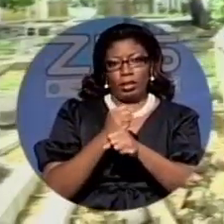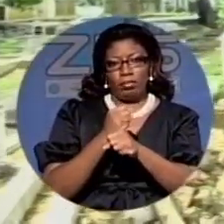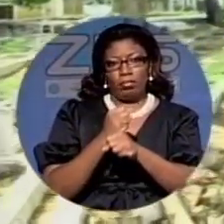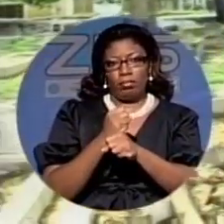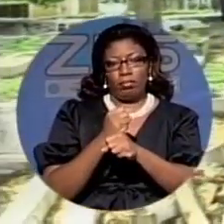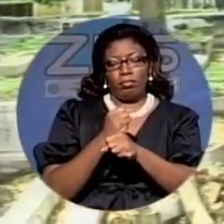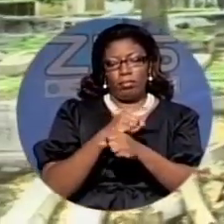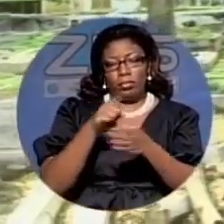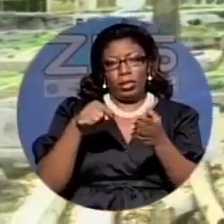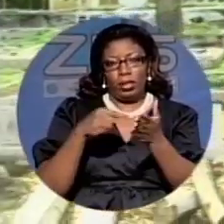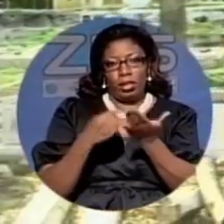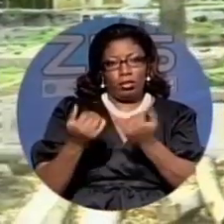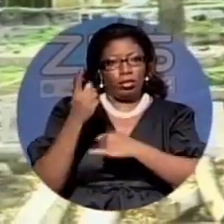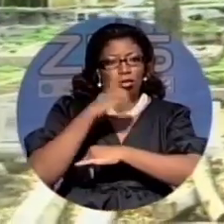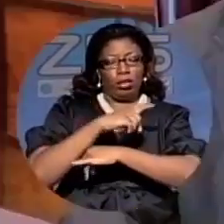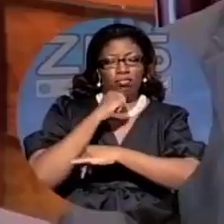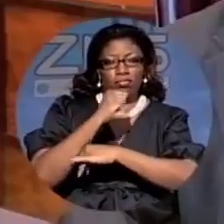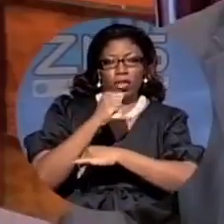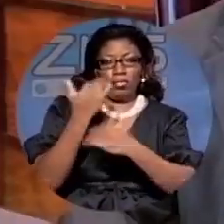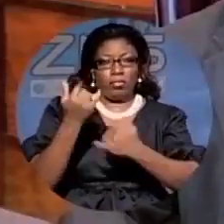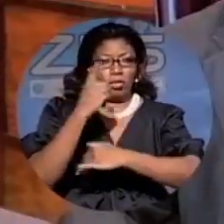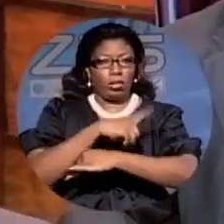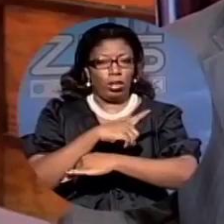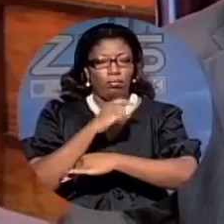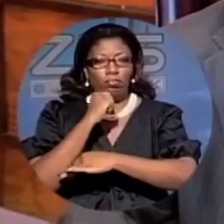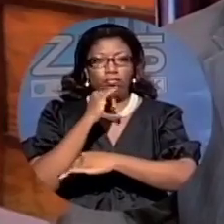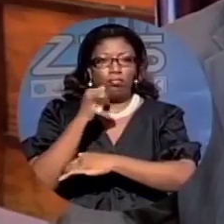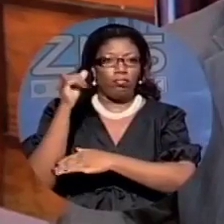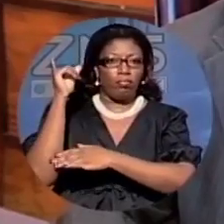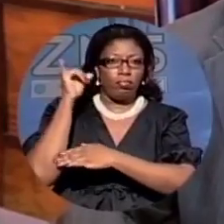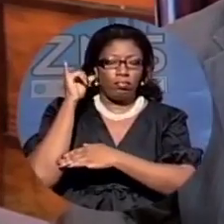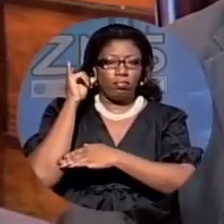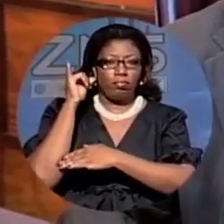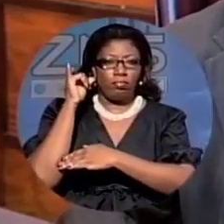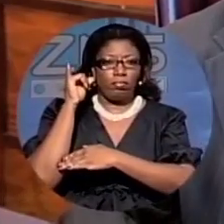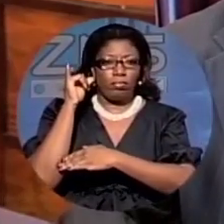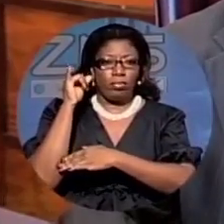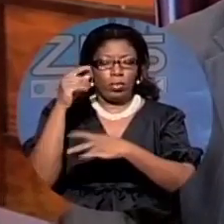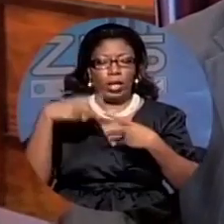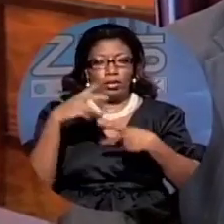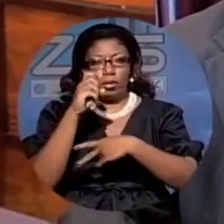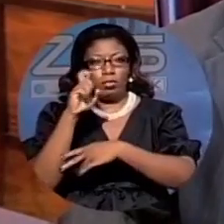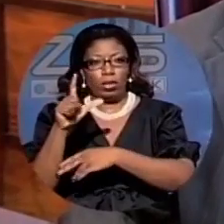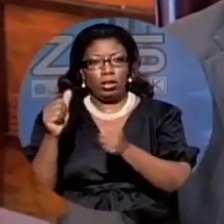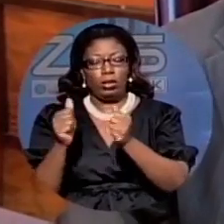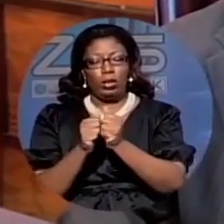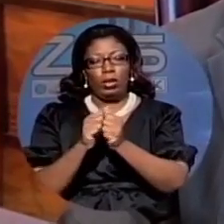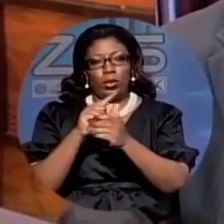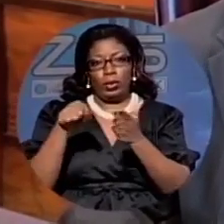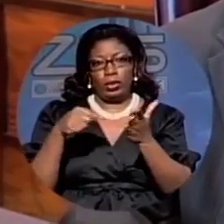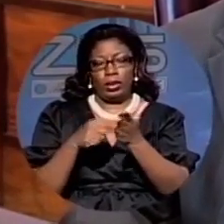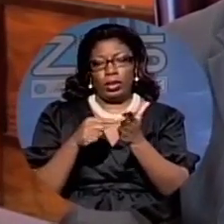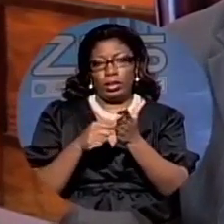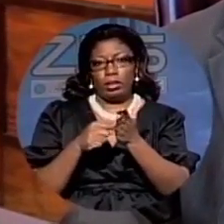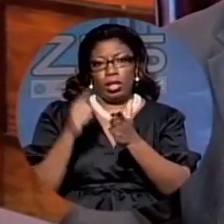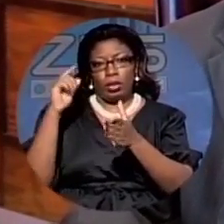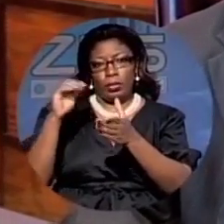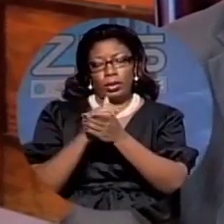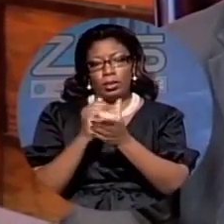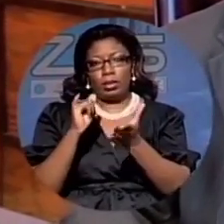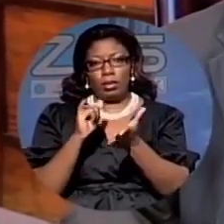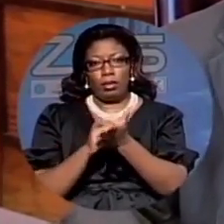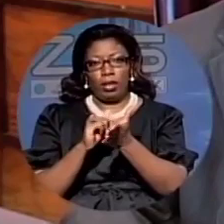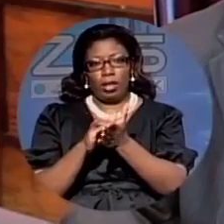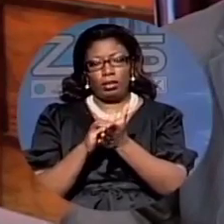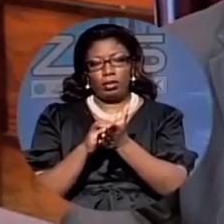today or yesterday, and so we have to deal with the situation. We believe that